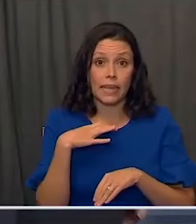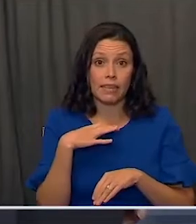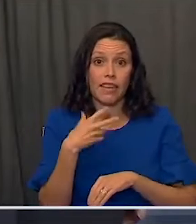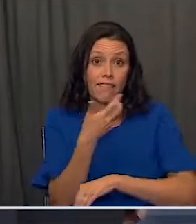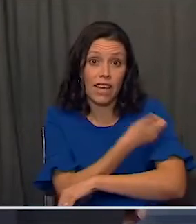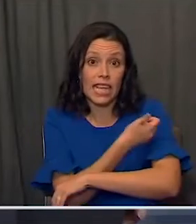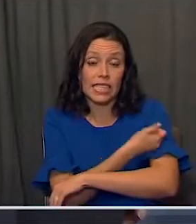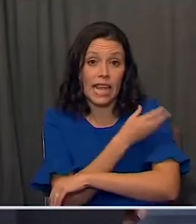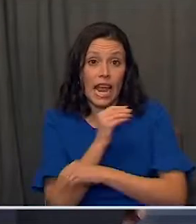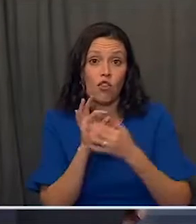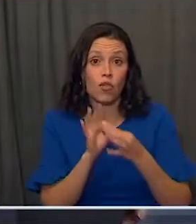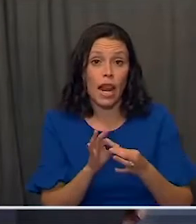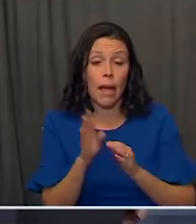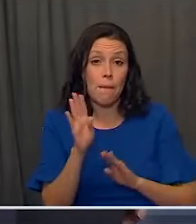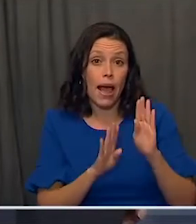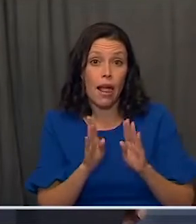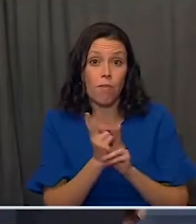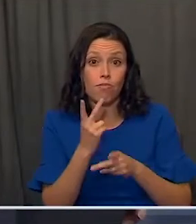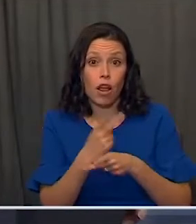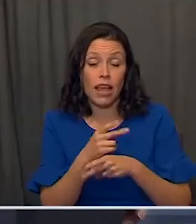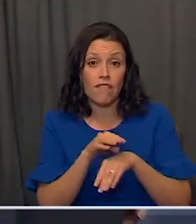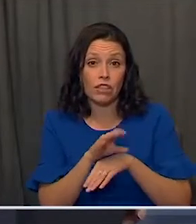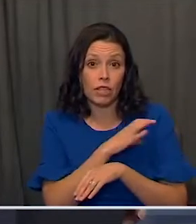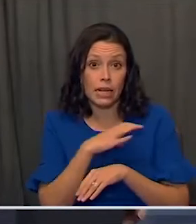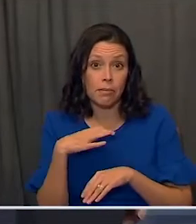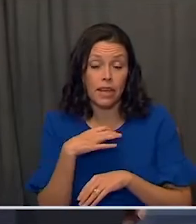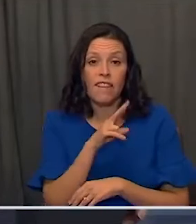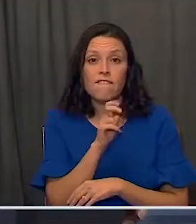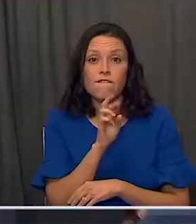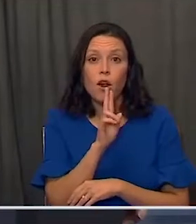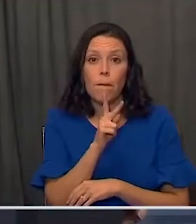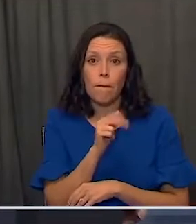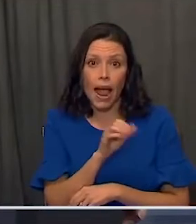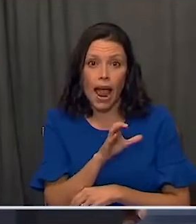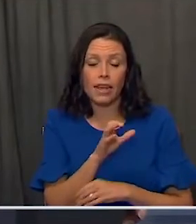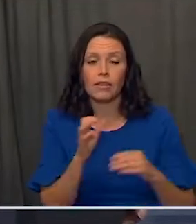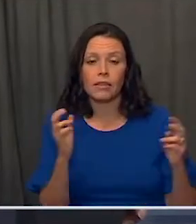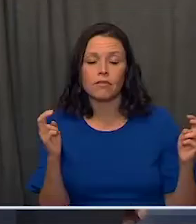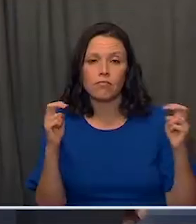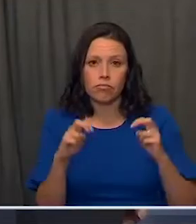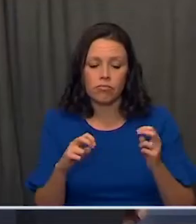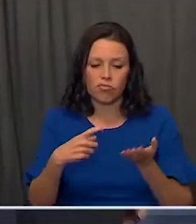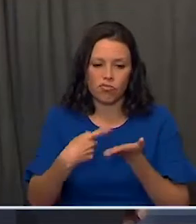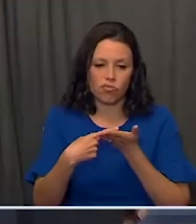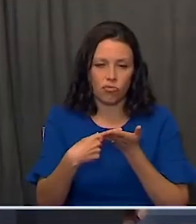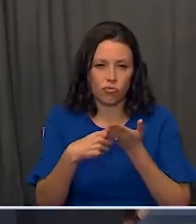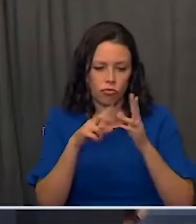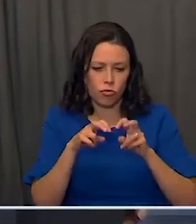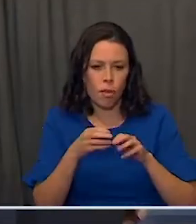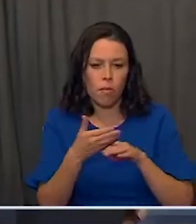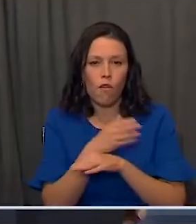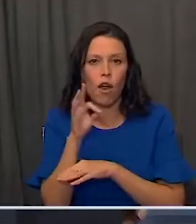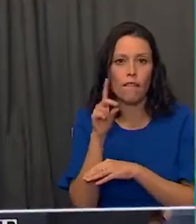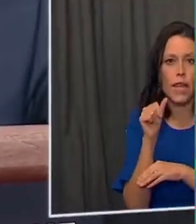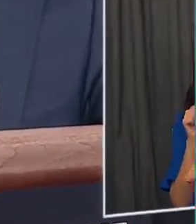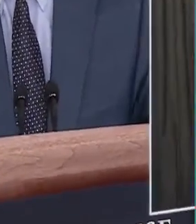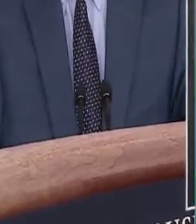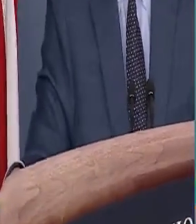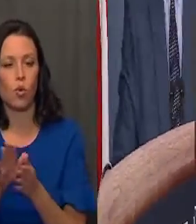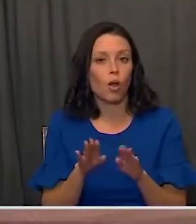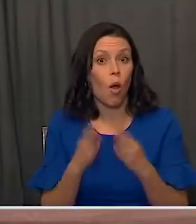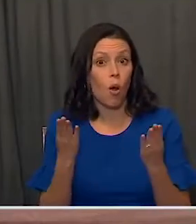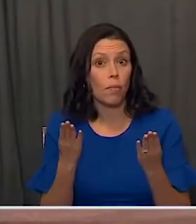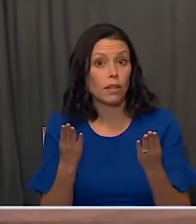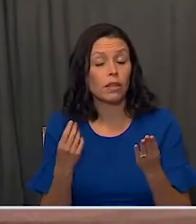Vaccine and Related Biological Products Advisory Committee, or VRPAC, are going to look at that before the FDA makes the decision.